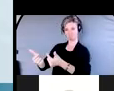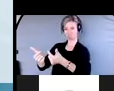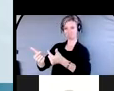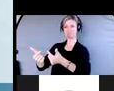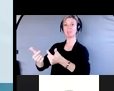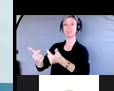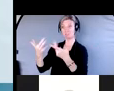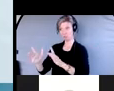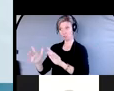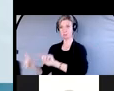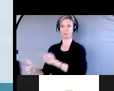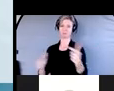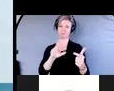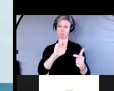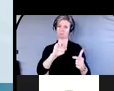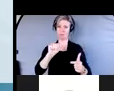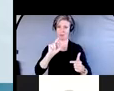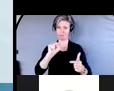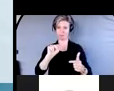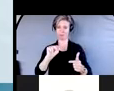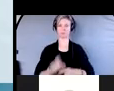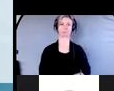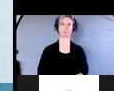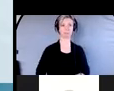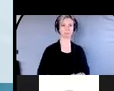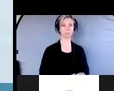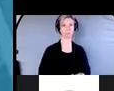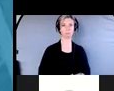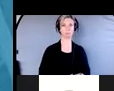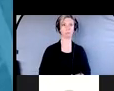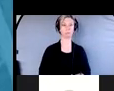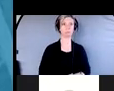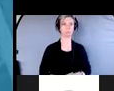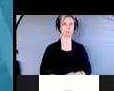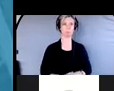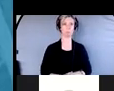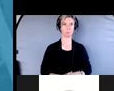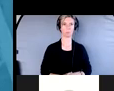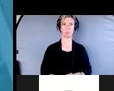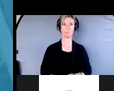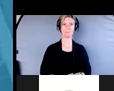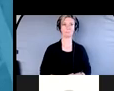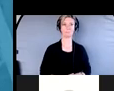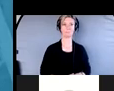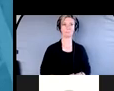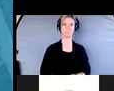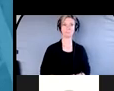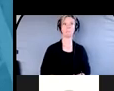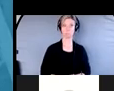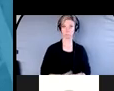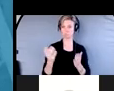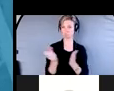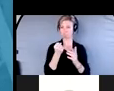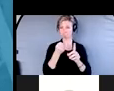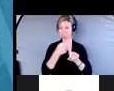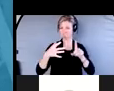event of elder abuse. So that being said, I just want to start off by explaining a little bit about the Ontario